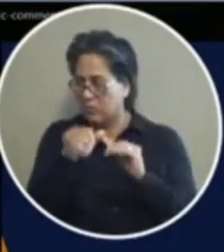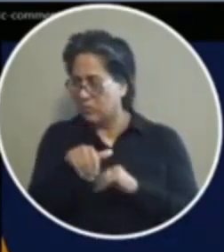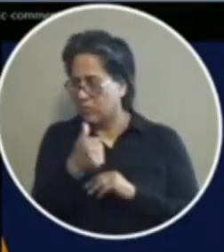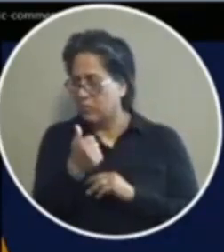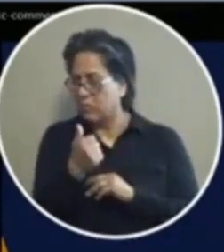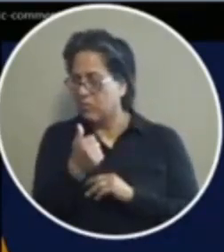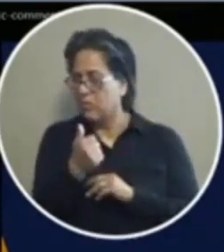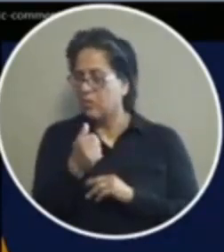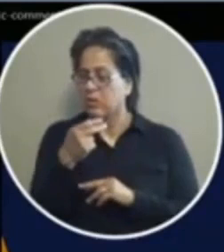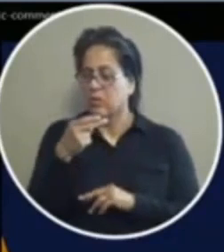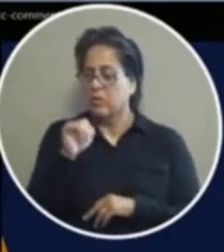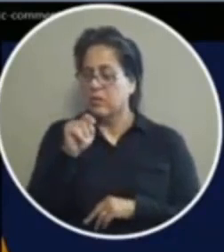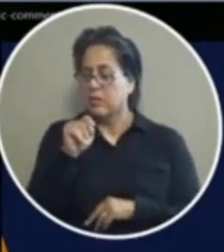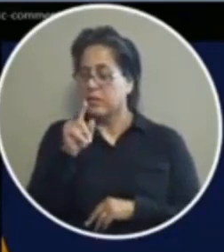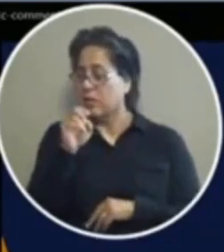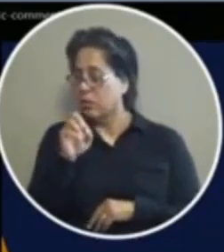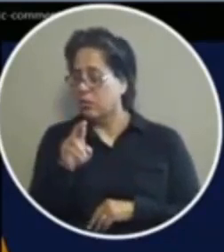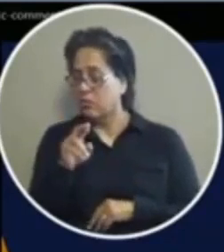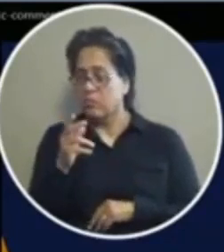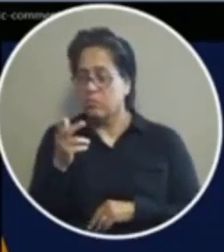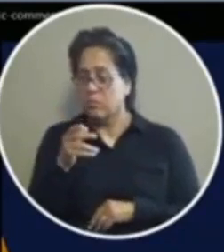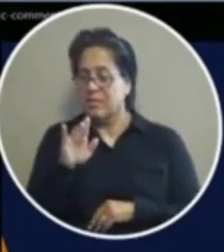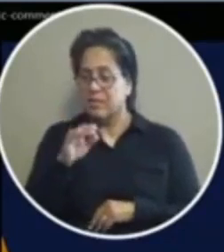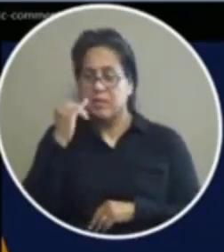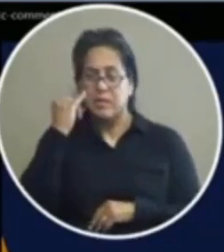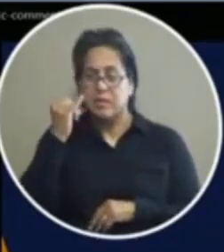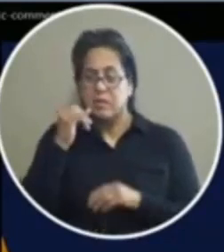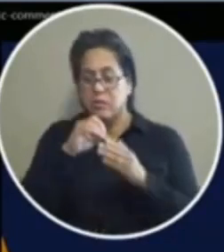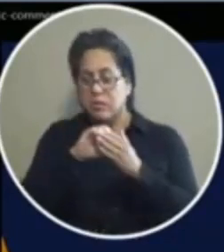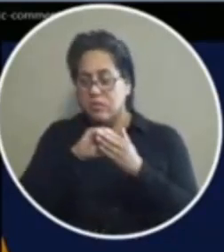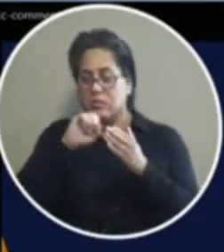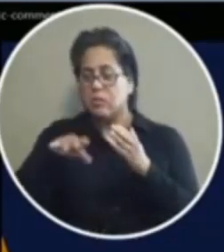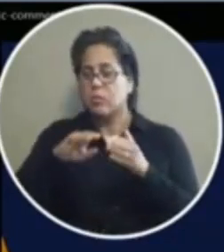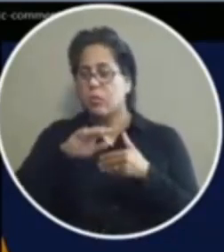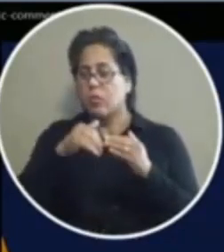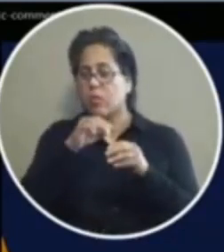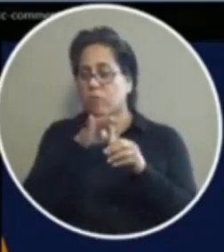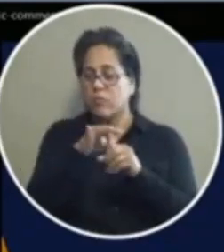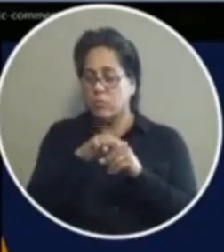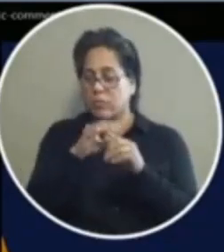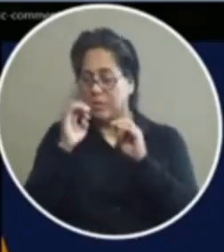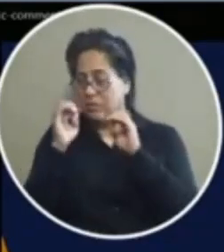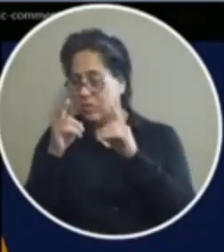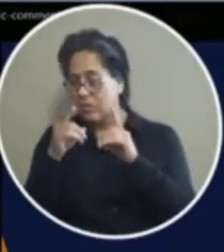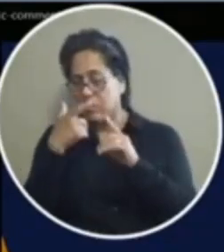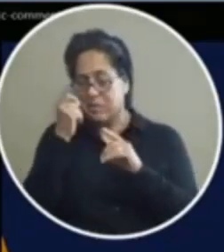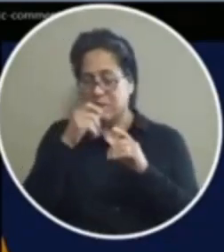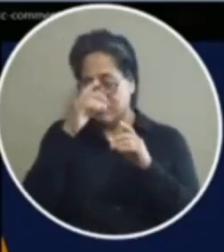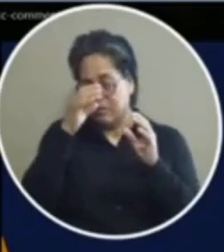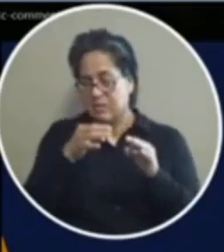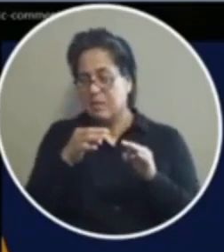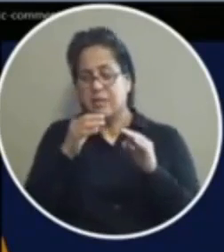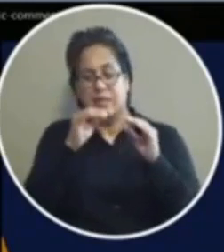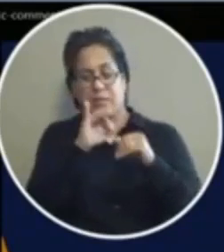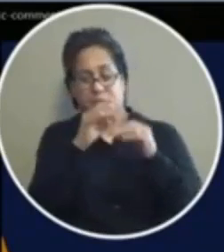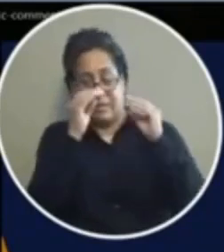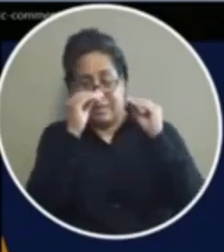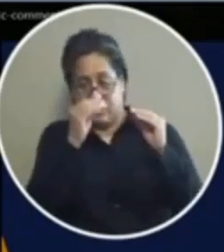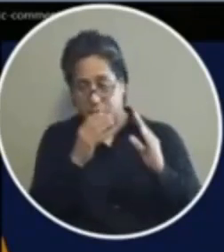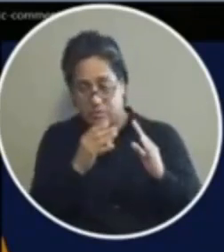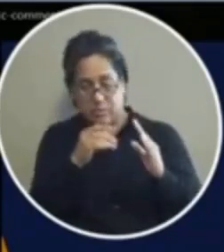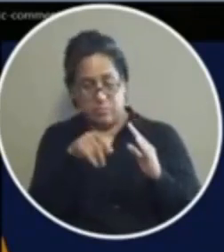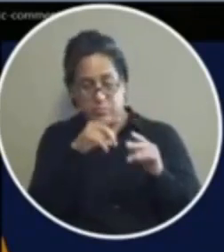of hitler's ideas during the holocaust was to take away all books to remove education because a society that was educated would know